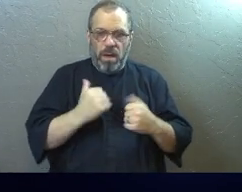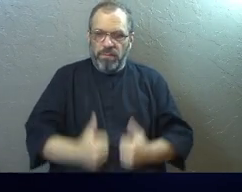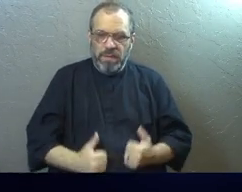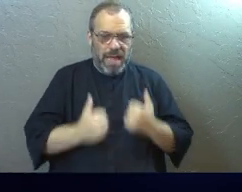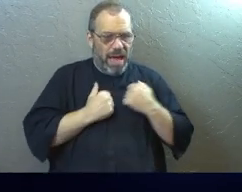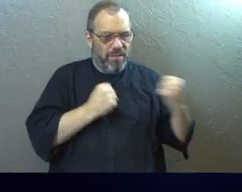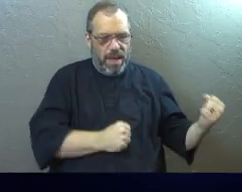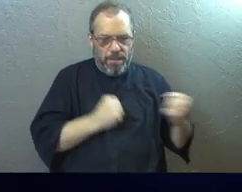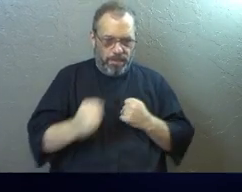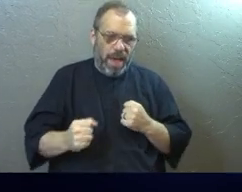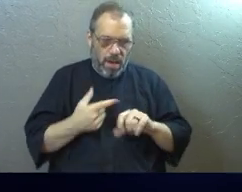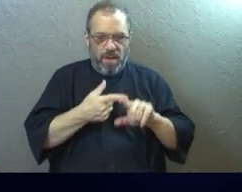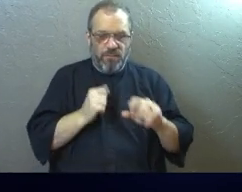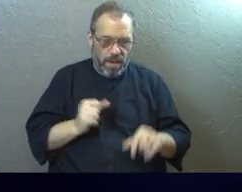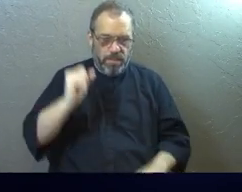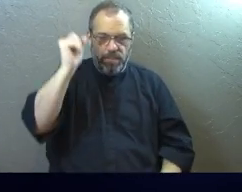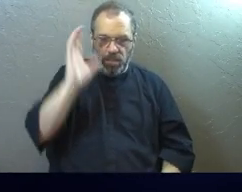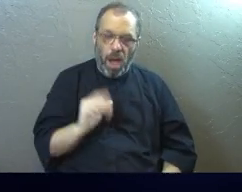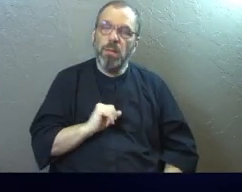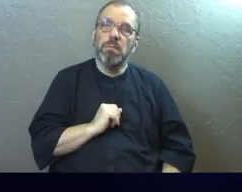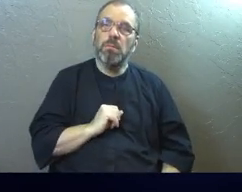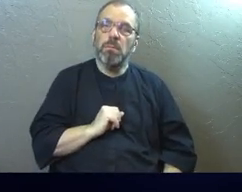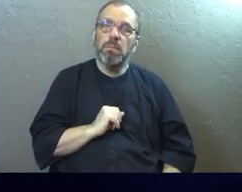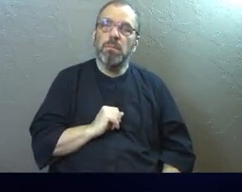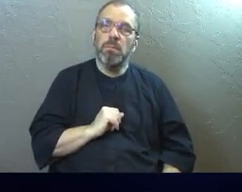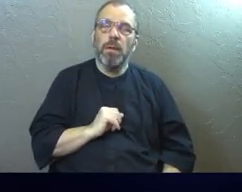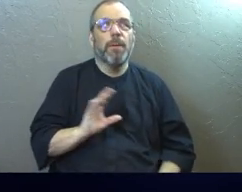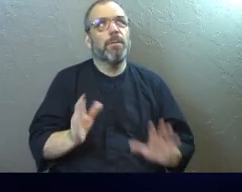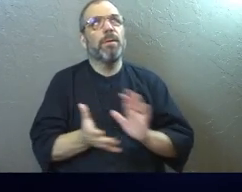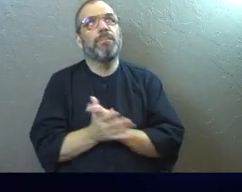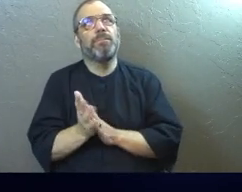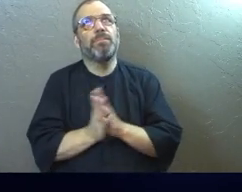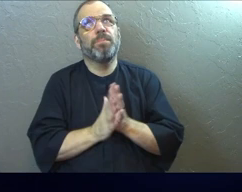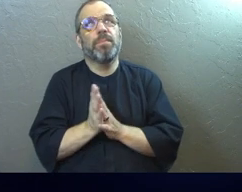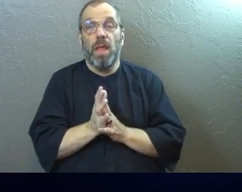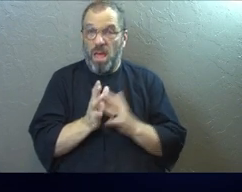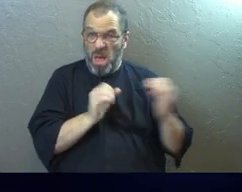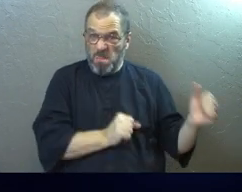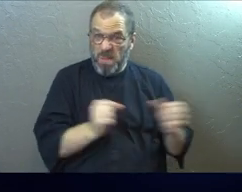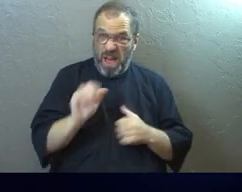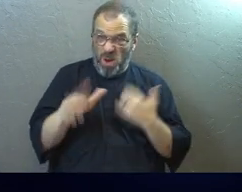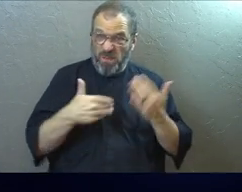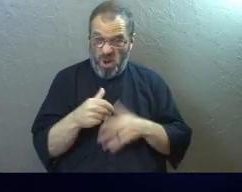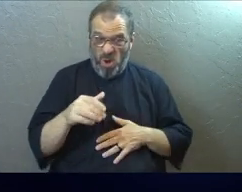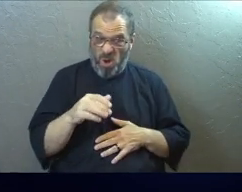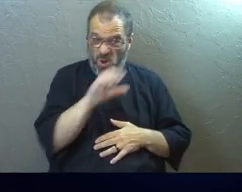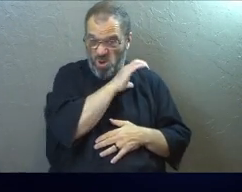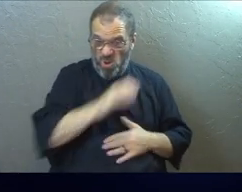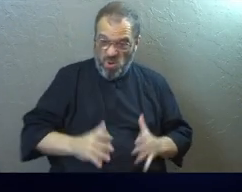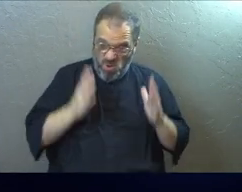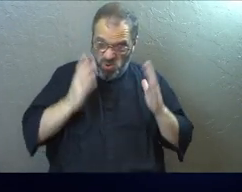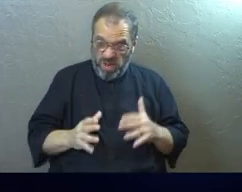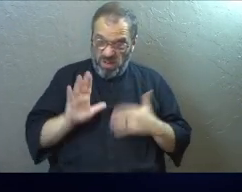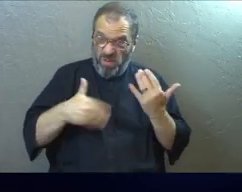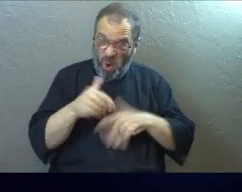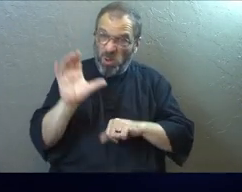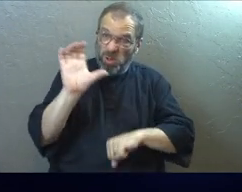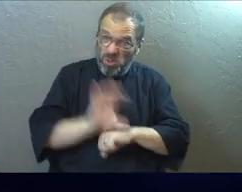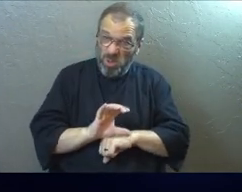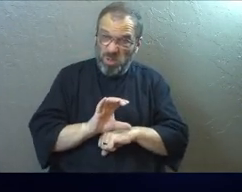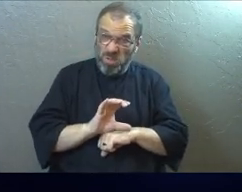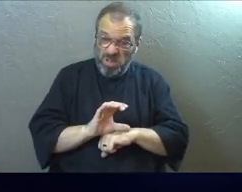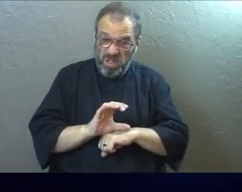life and power that comes from God. He prays that you would have power, as all Christ's people should, as all the church should,